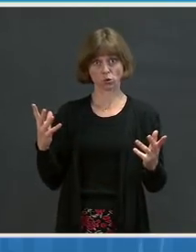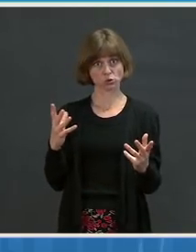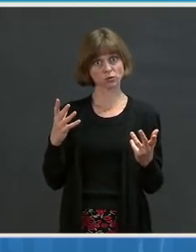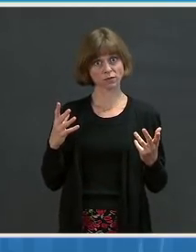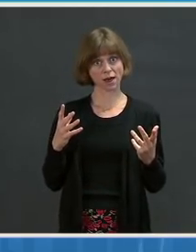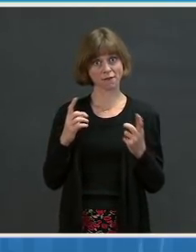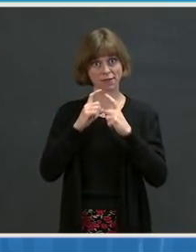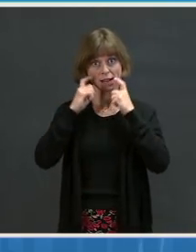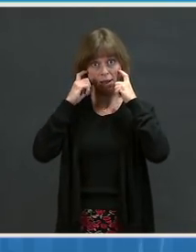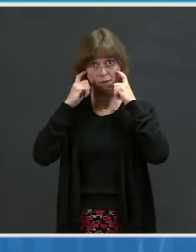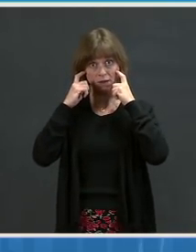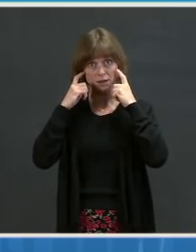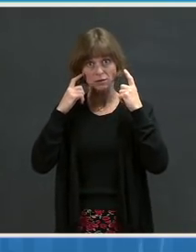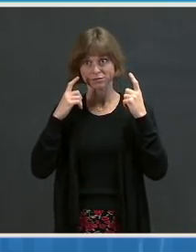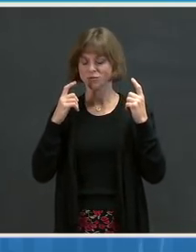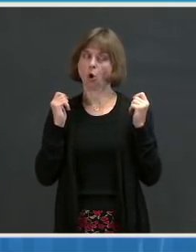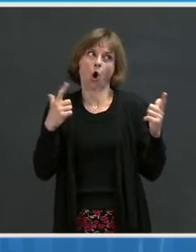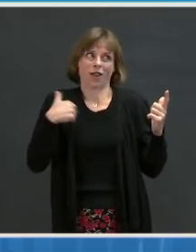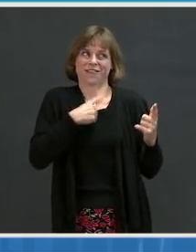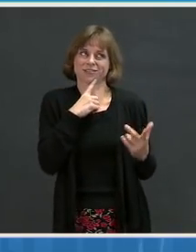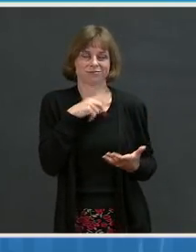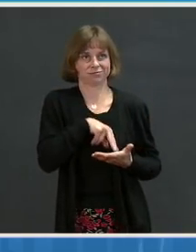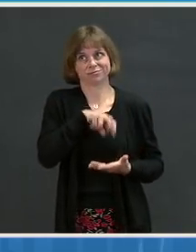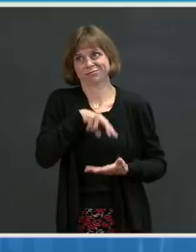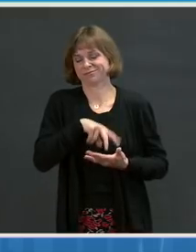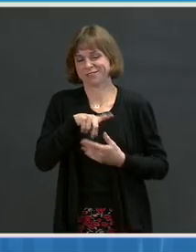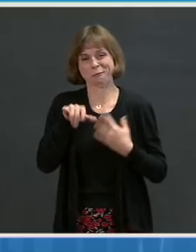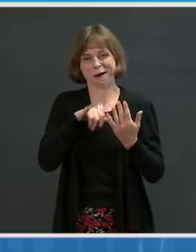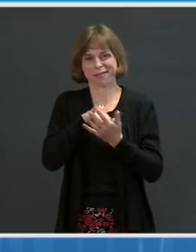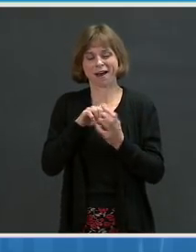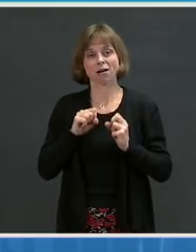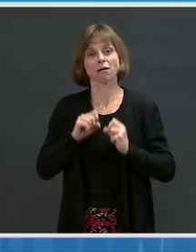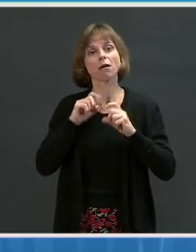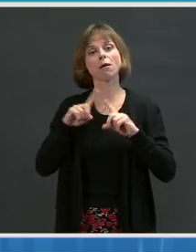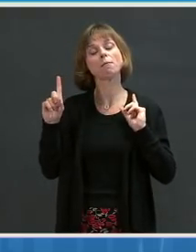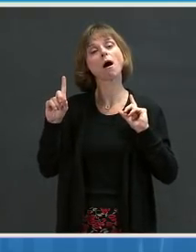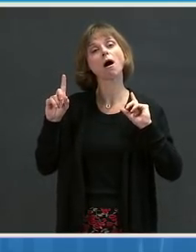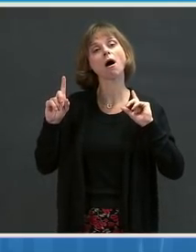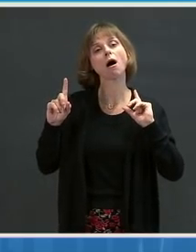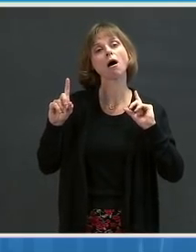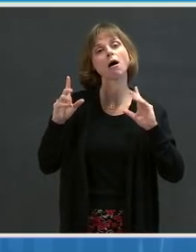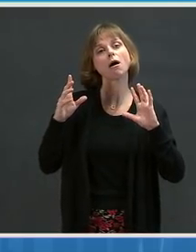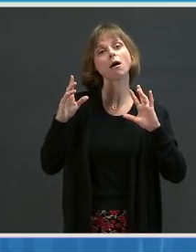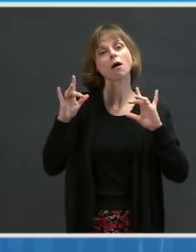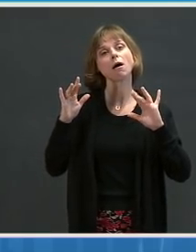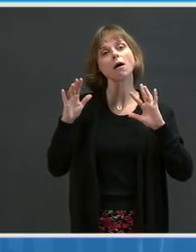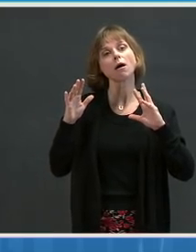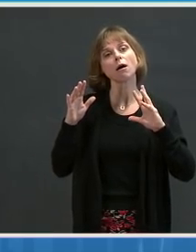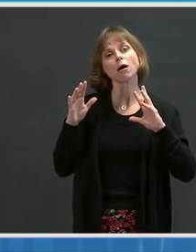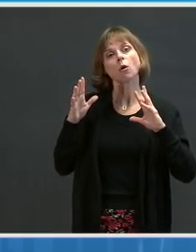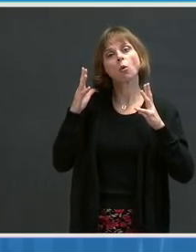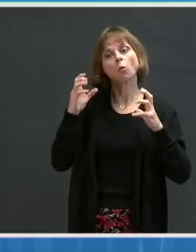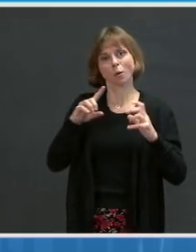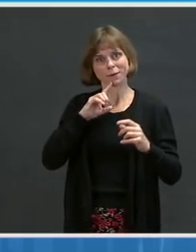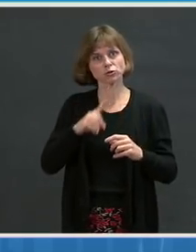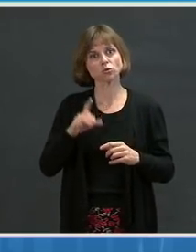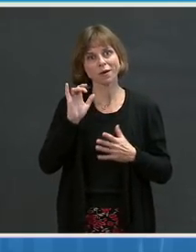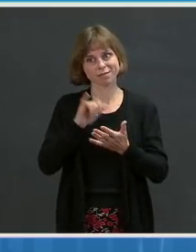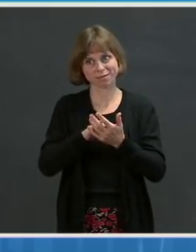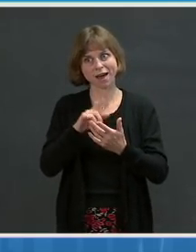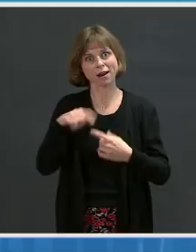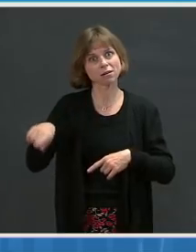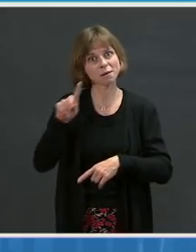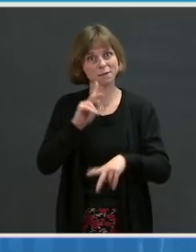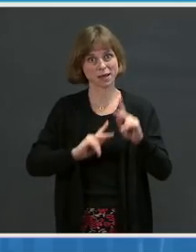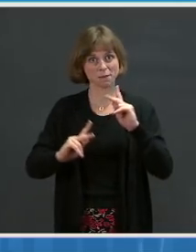also super enthusiastic about, is intended to ensure that both the source and the receiver are wearing a mask that's